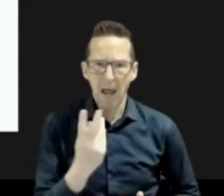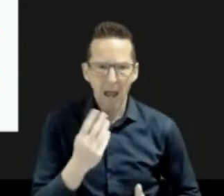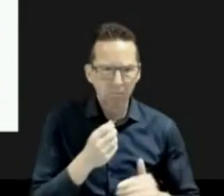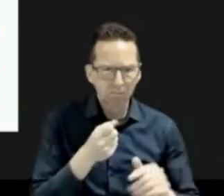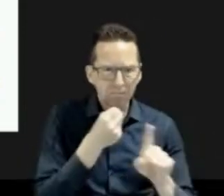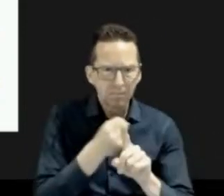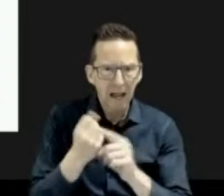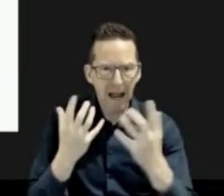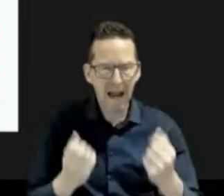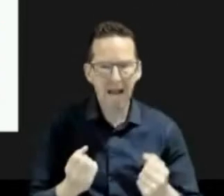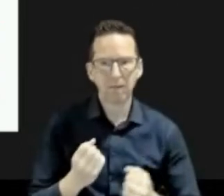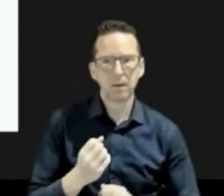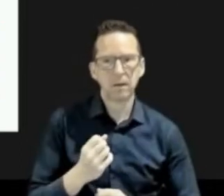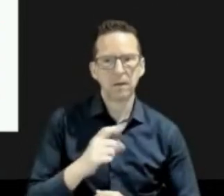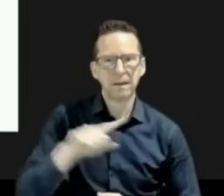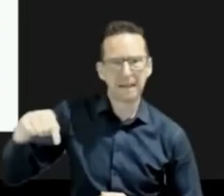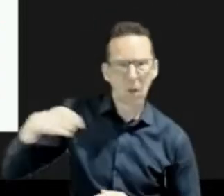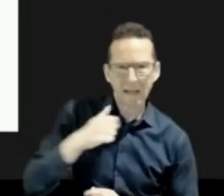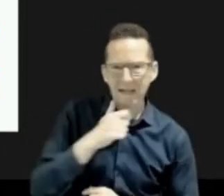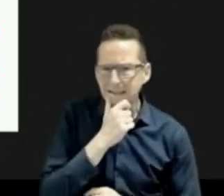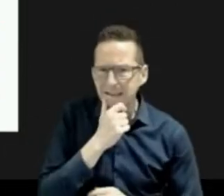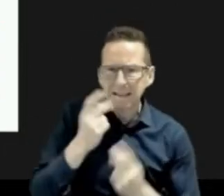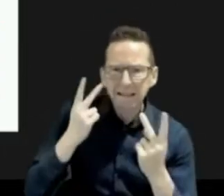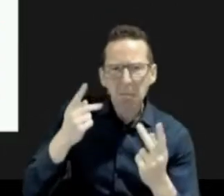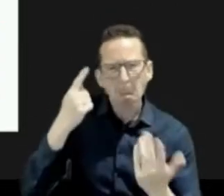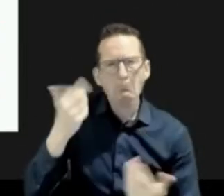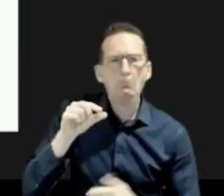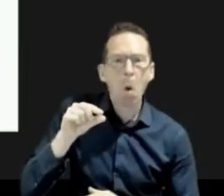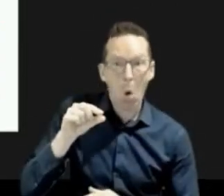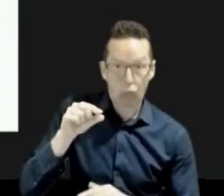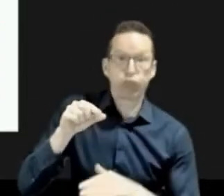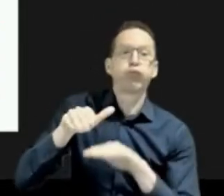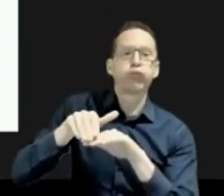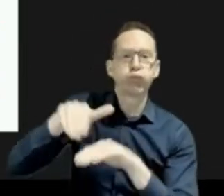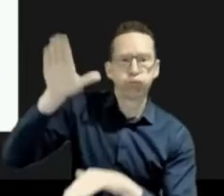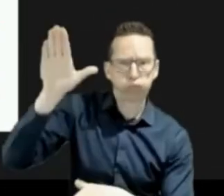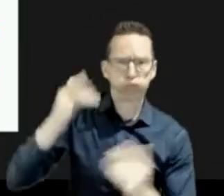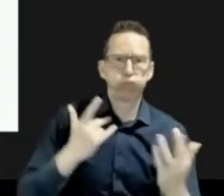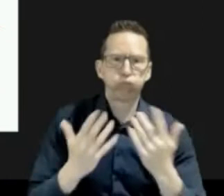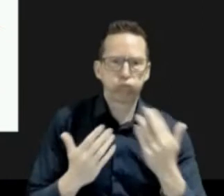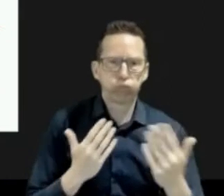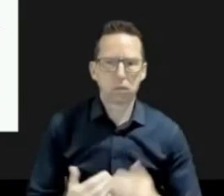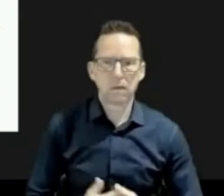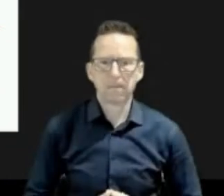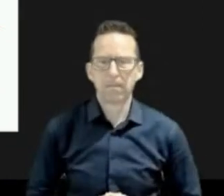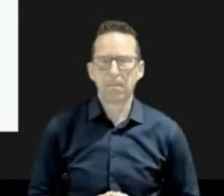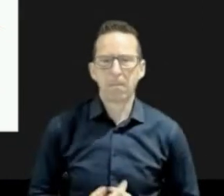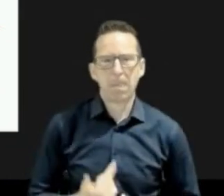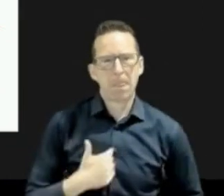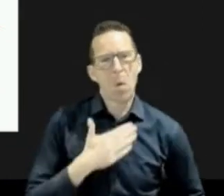risk. We are collaborating with our international partners to accelerate our learning and the use of best practices in this regard.